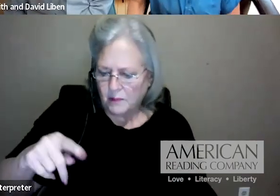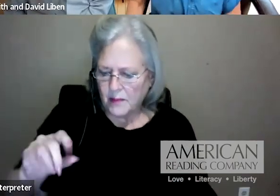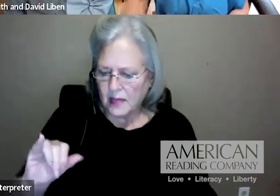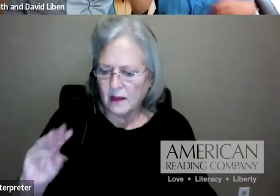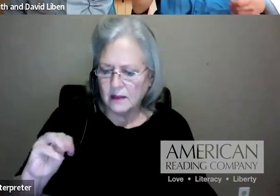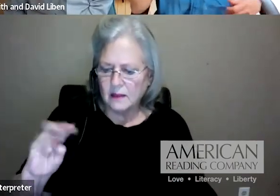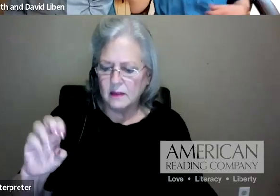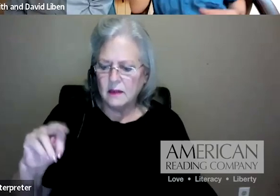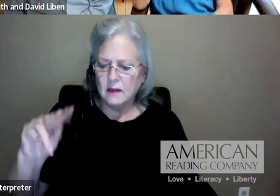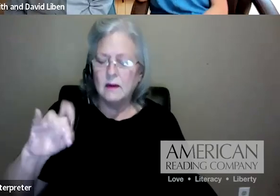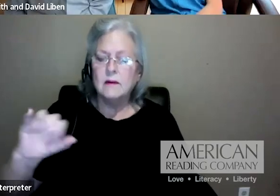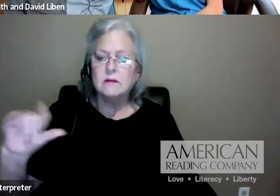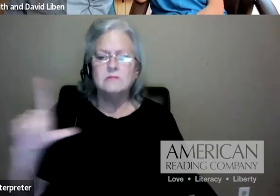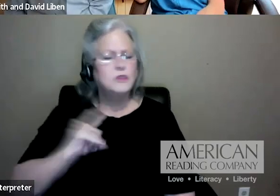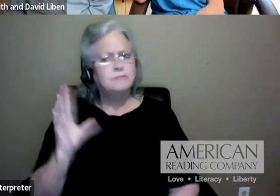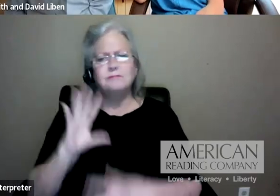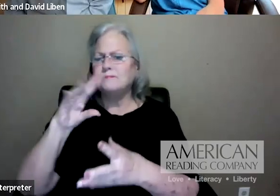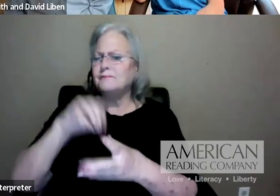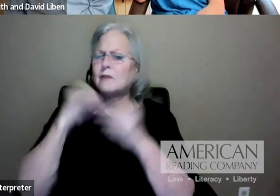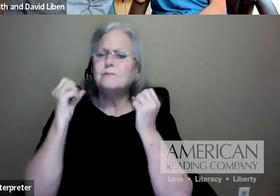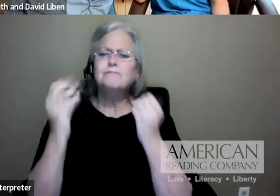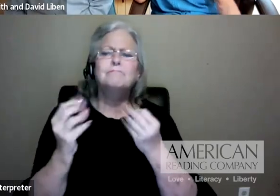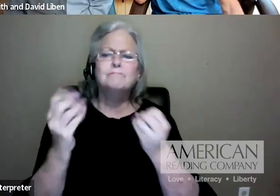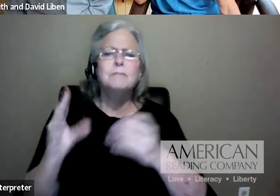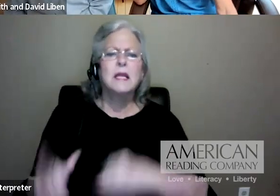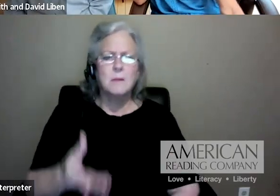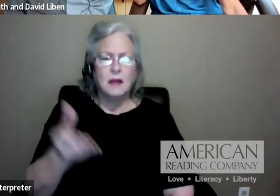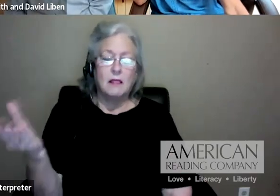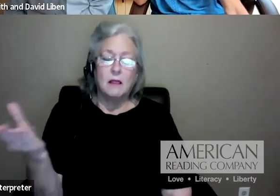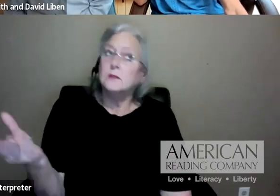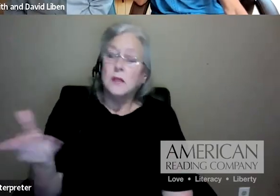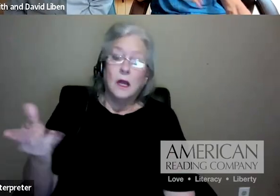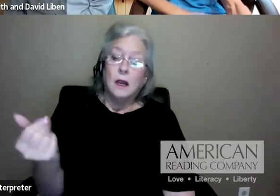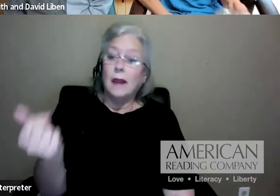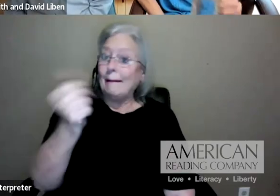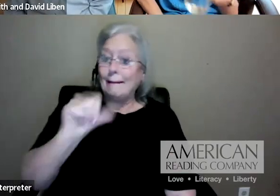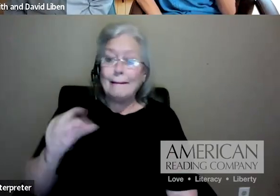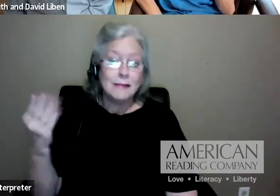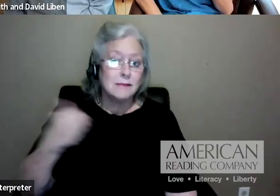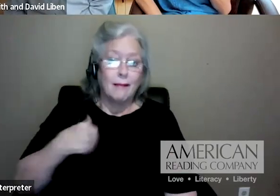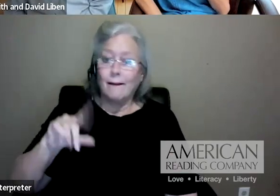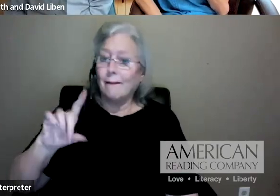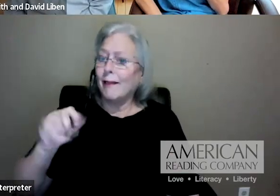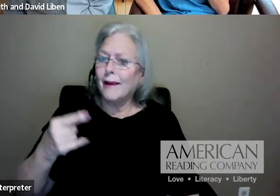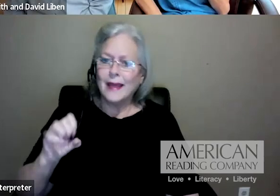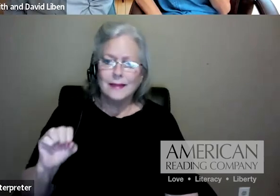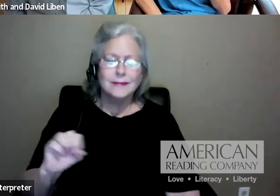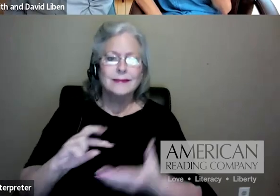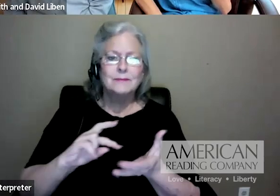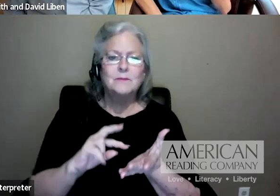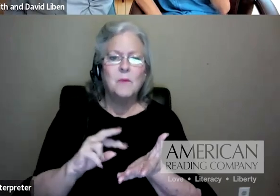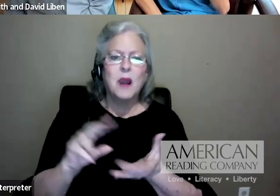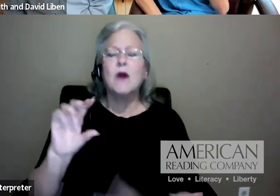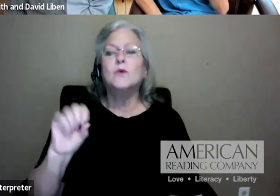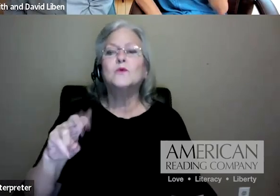literacy initiative in this country that's had legs, to be honest. Sue has been the